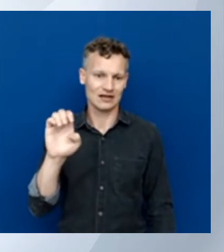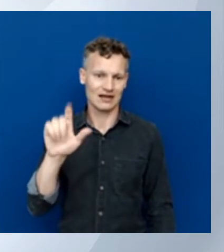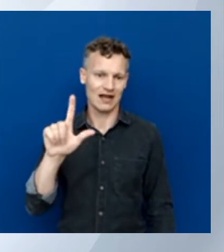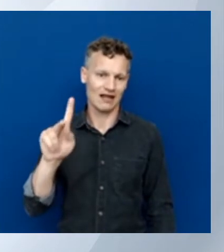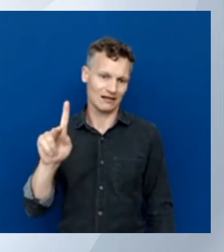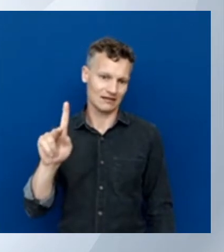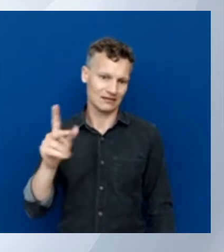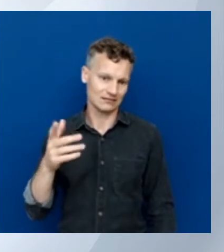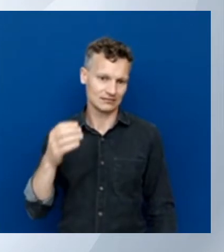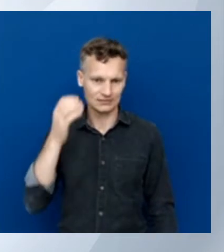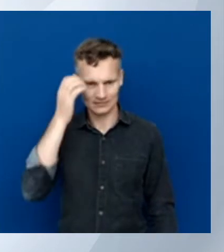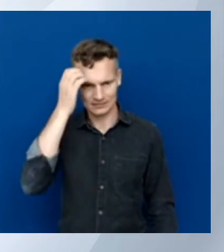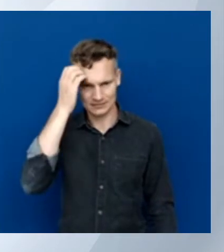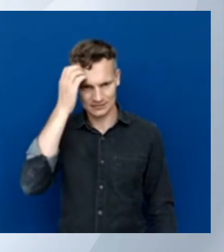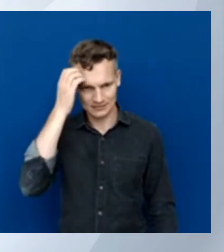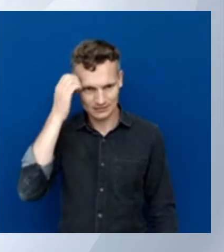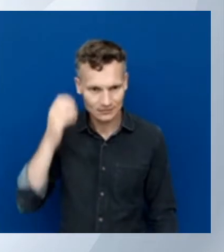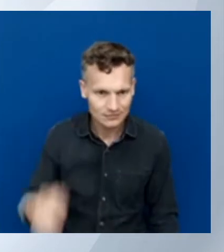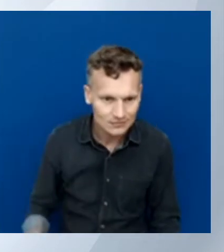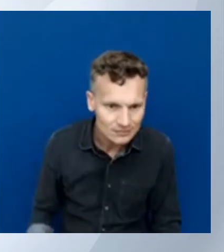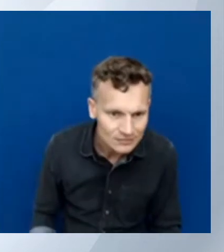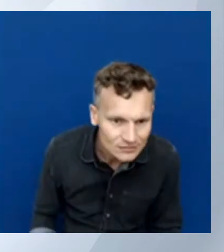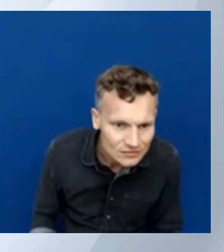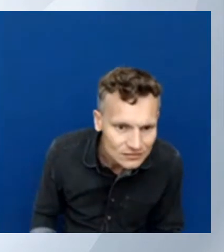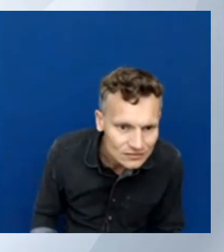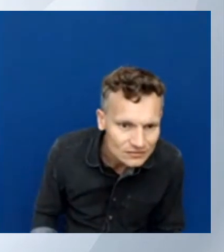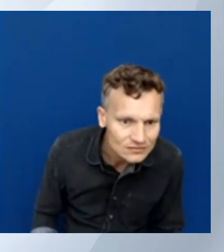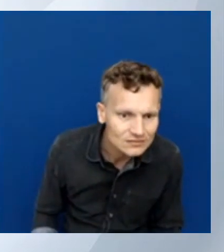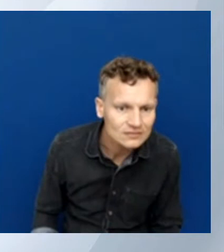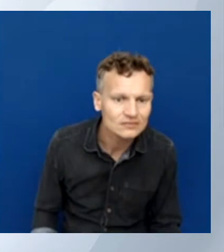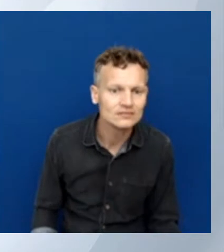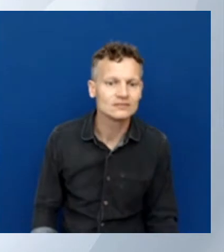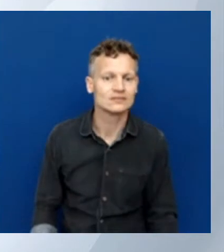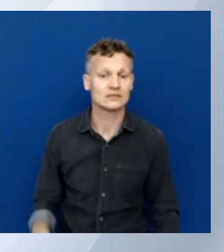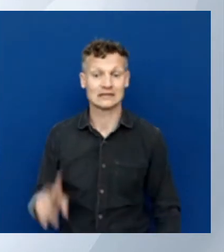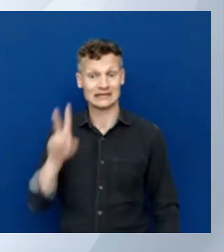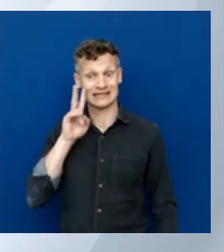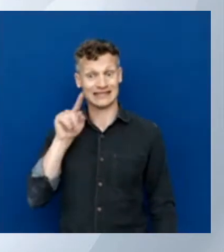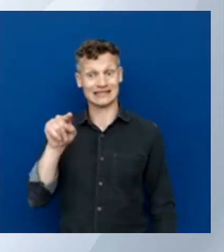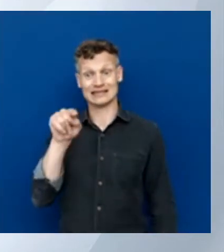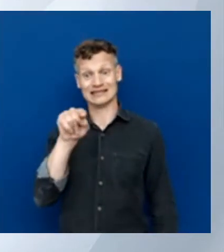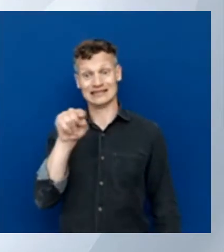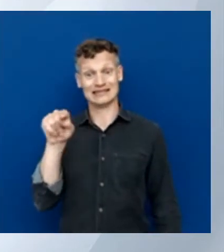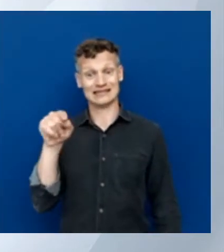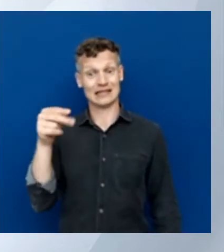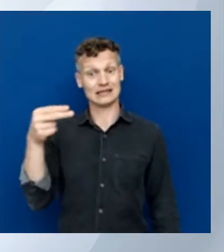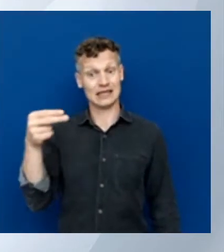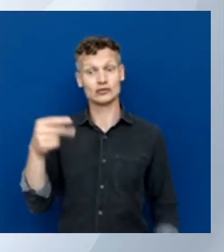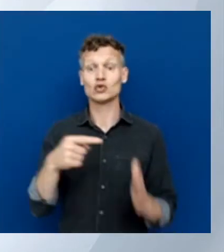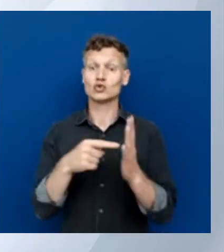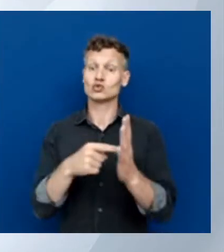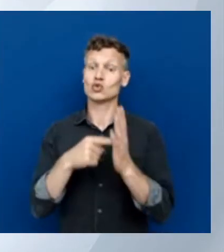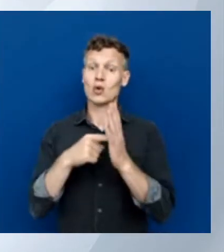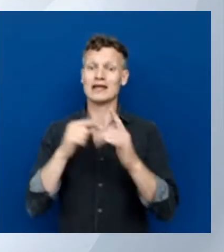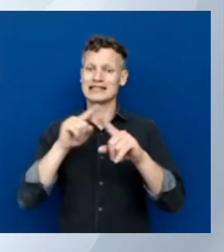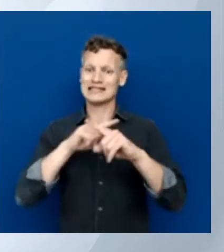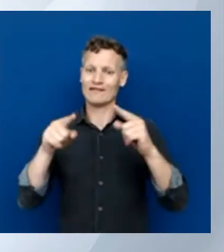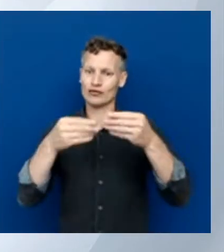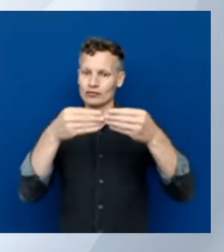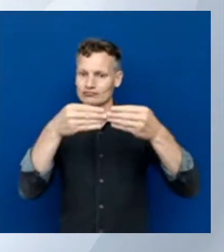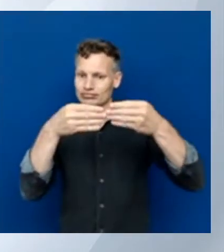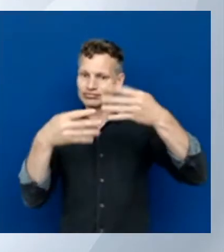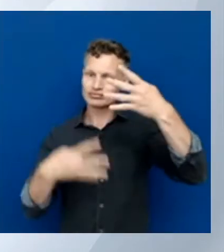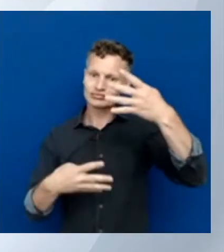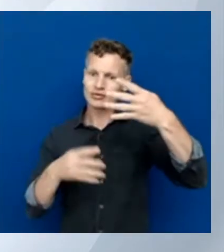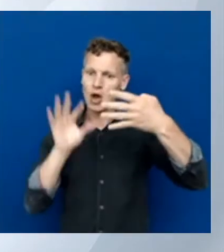Now, when I do that, it will show me all the options that I have to move on from this resource. Within